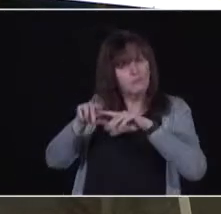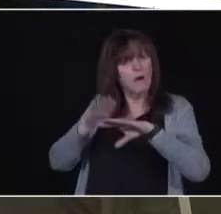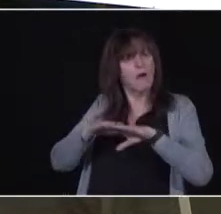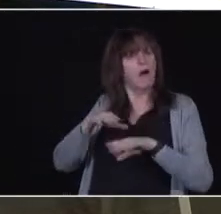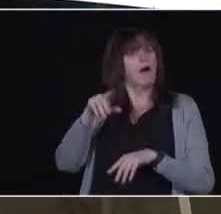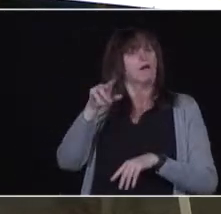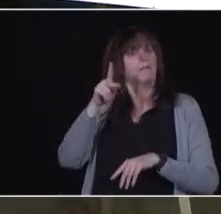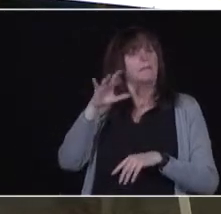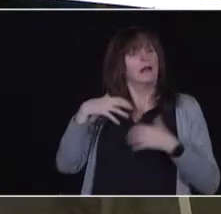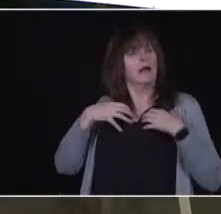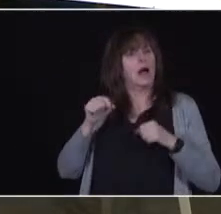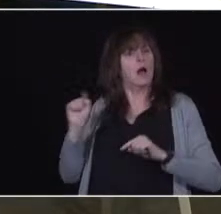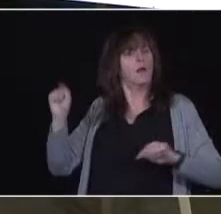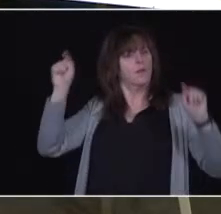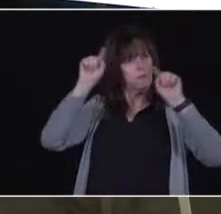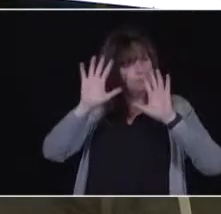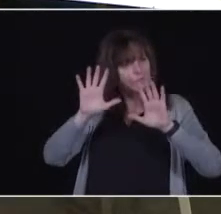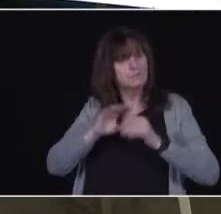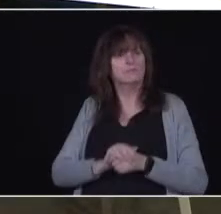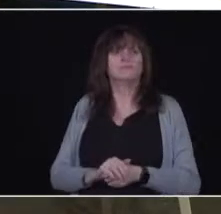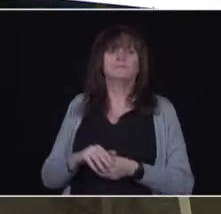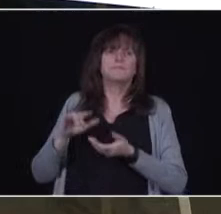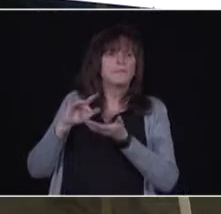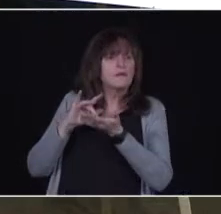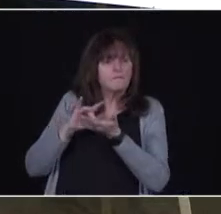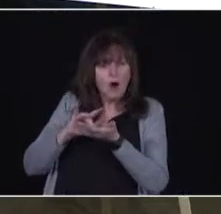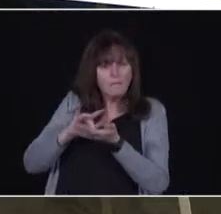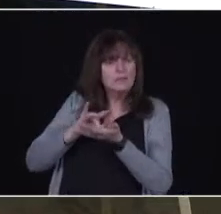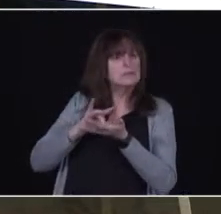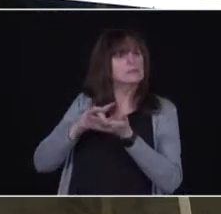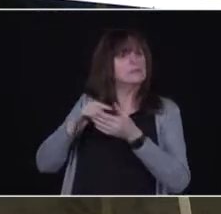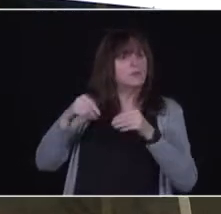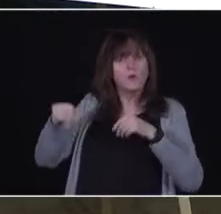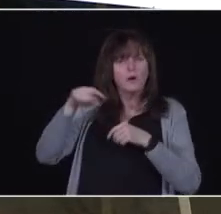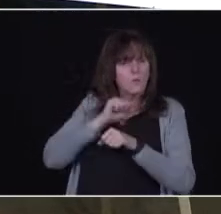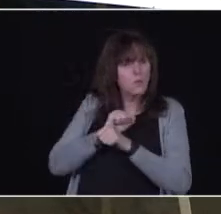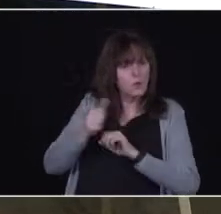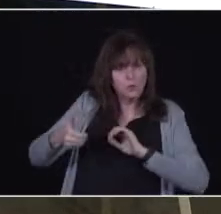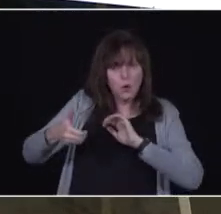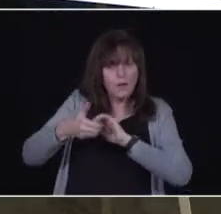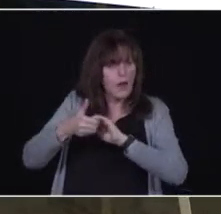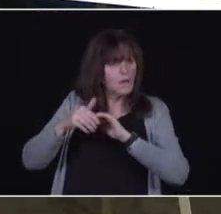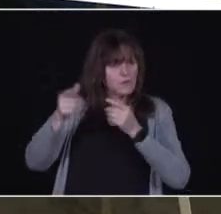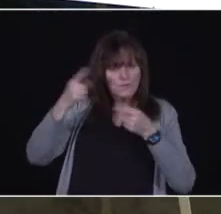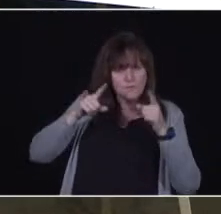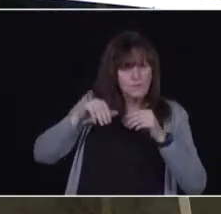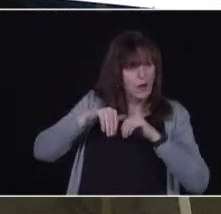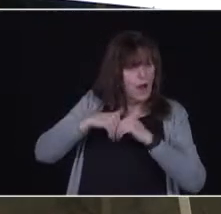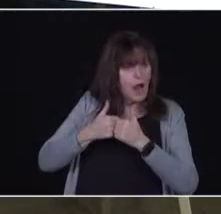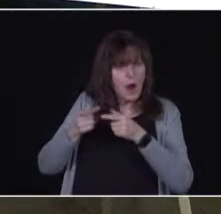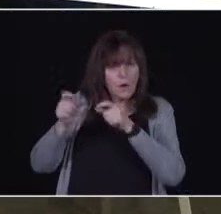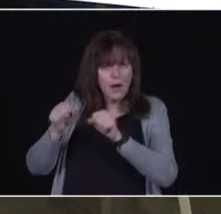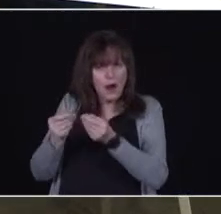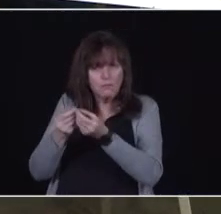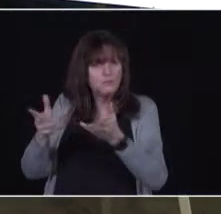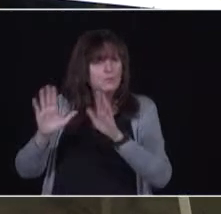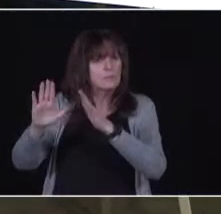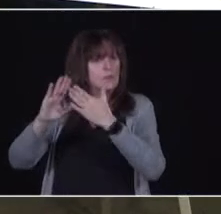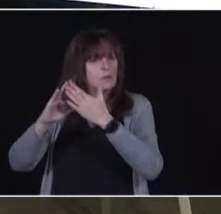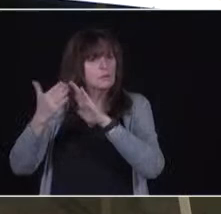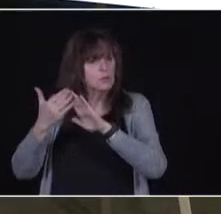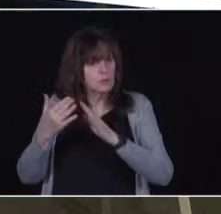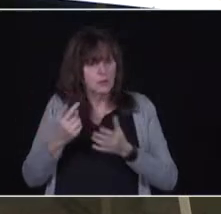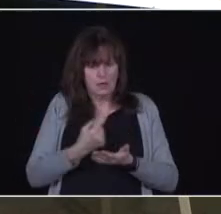vaccines will flow through them. We've completed the contracting with the pharmacies, we're doing a tabletop exercise this week, this coming Monday,